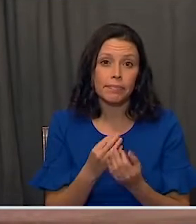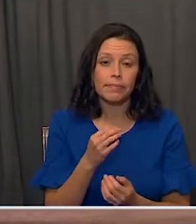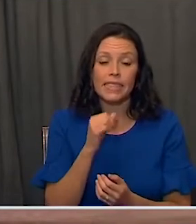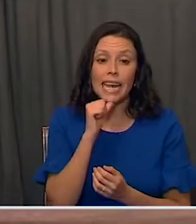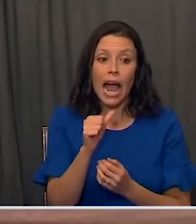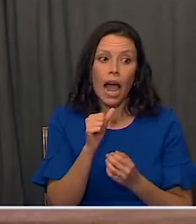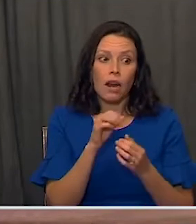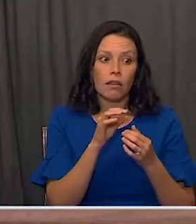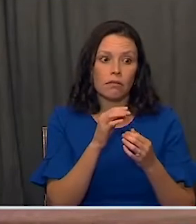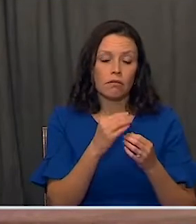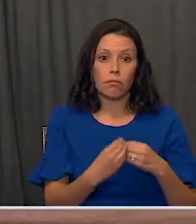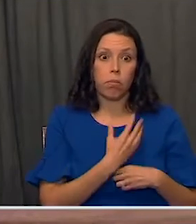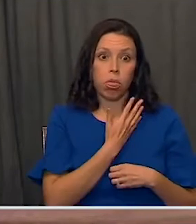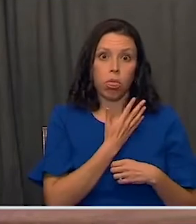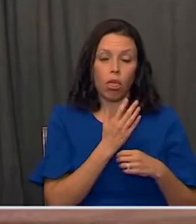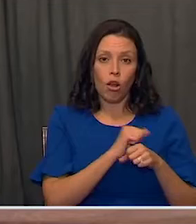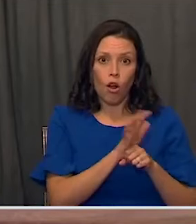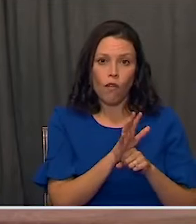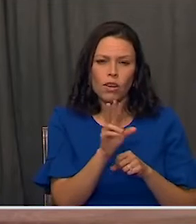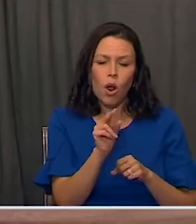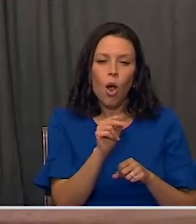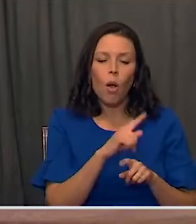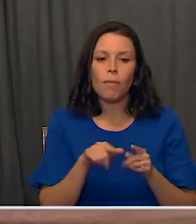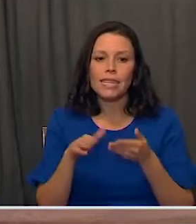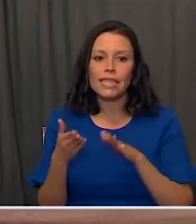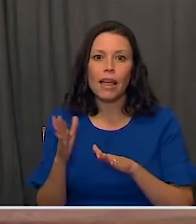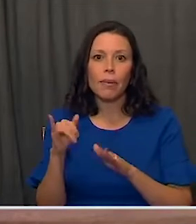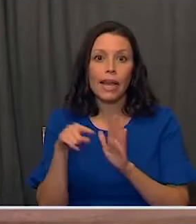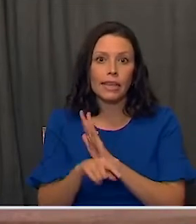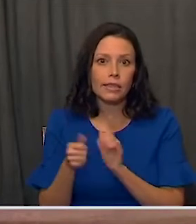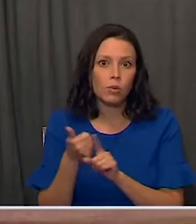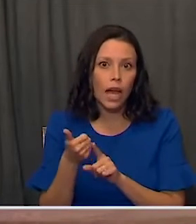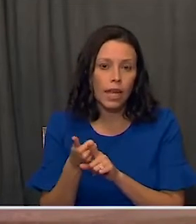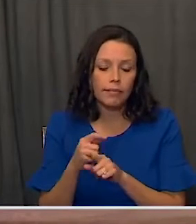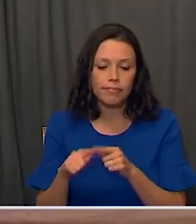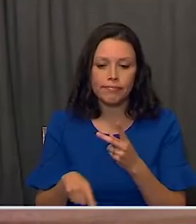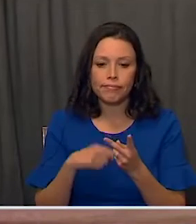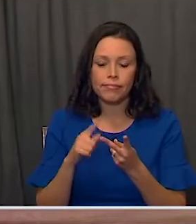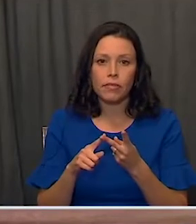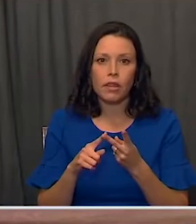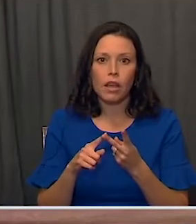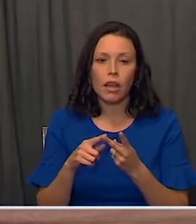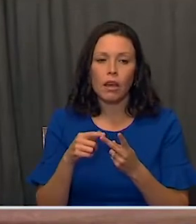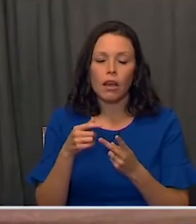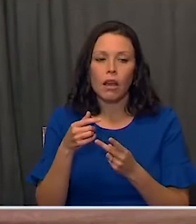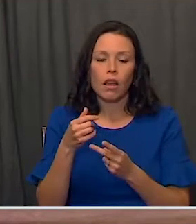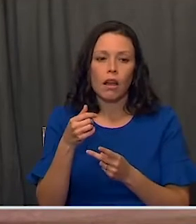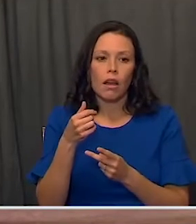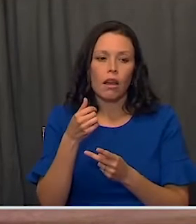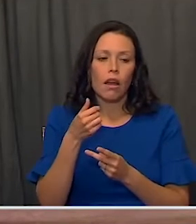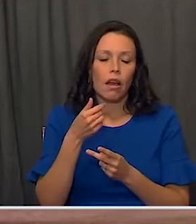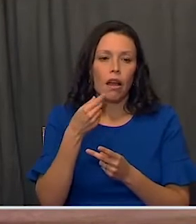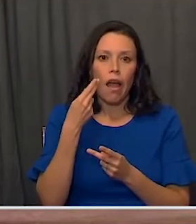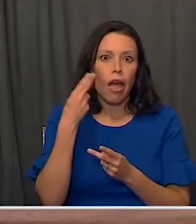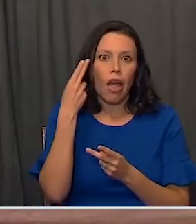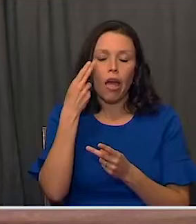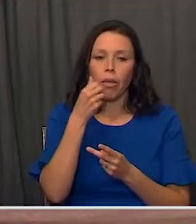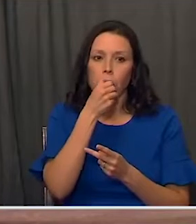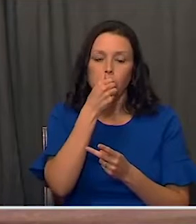These are not deaths by infection, but death by suicide or death by drug overdose during this pandemic.